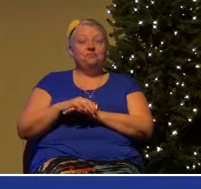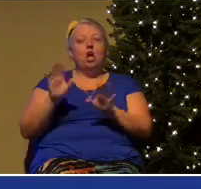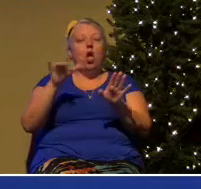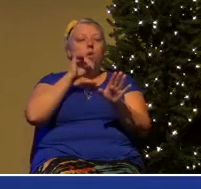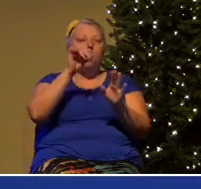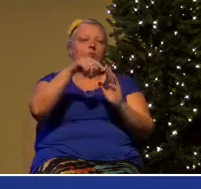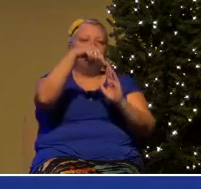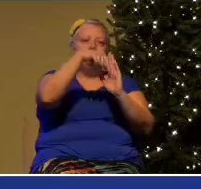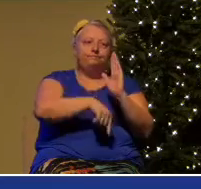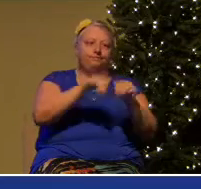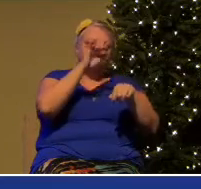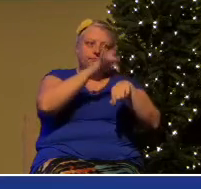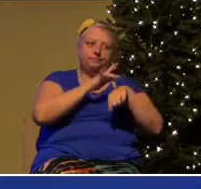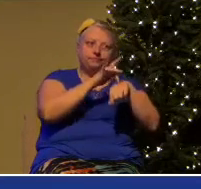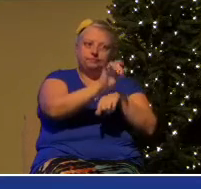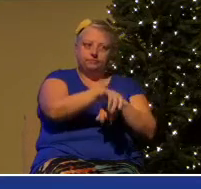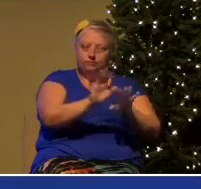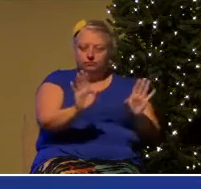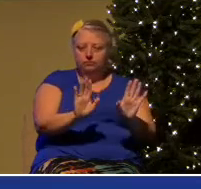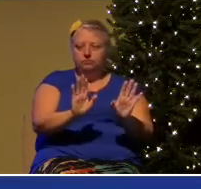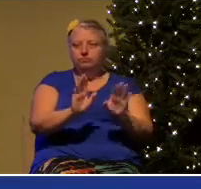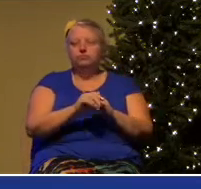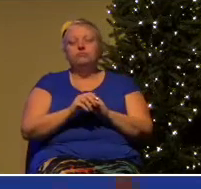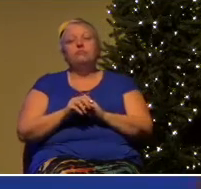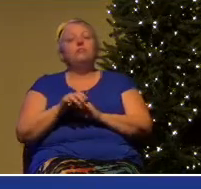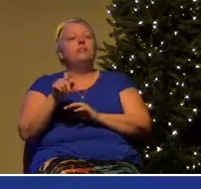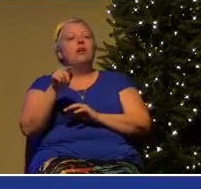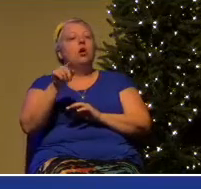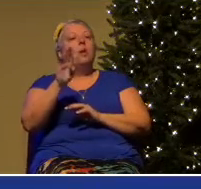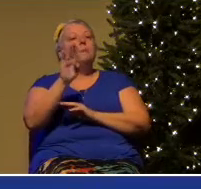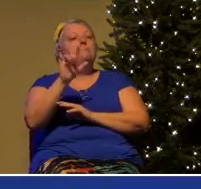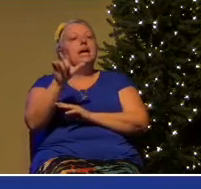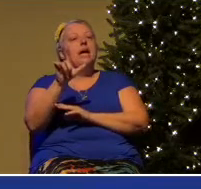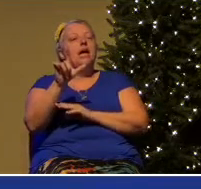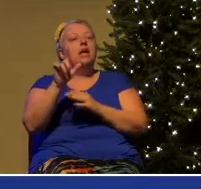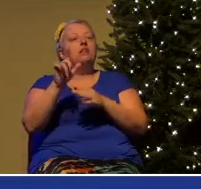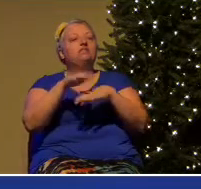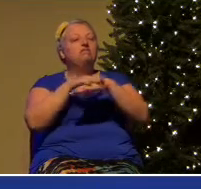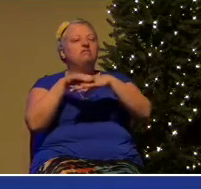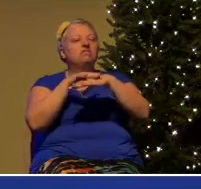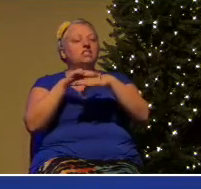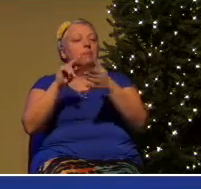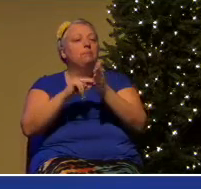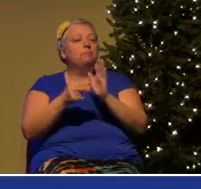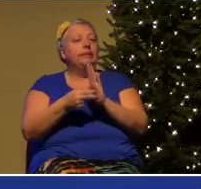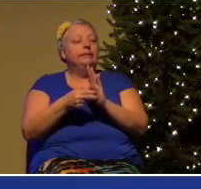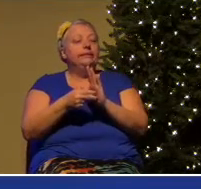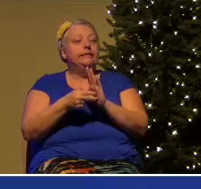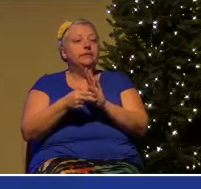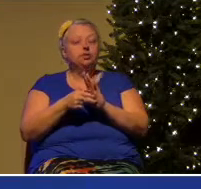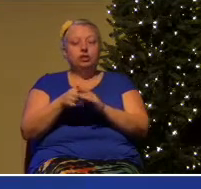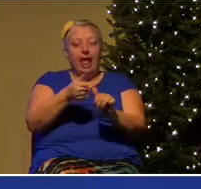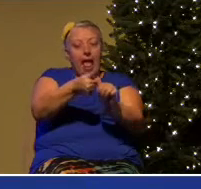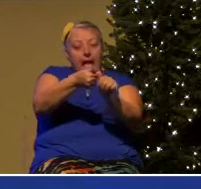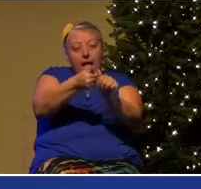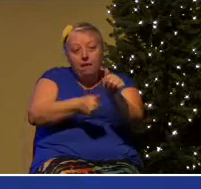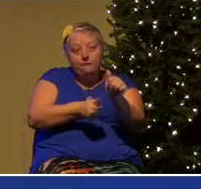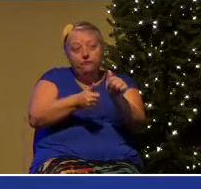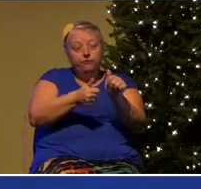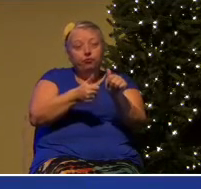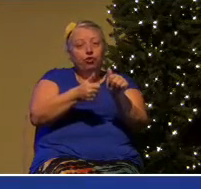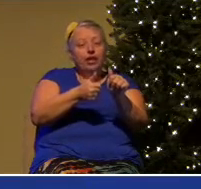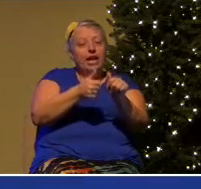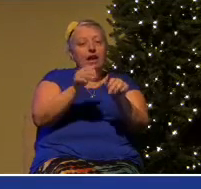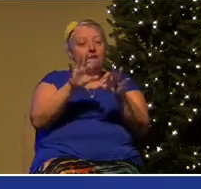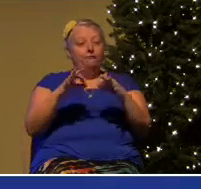time on it, this means that every form of family that we now recognize as family